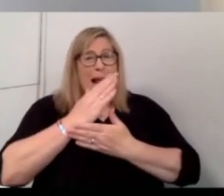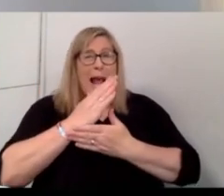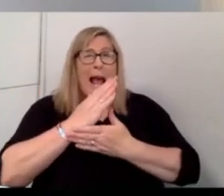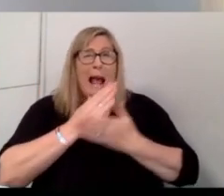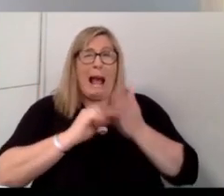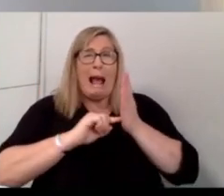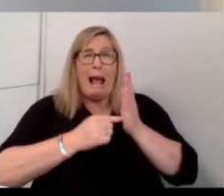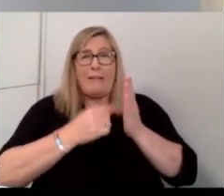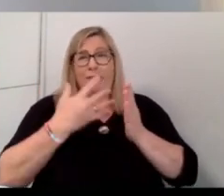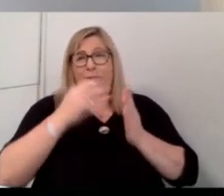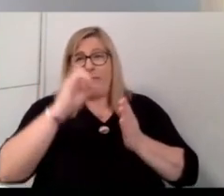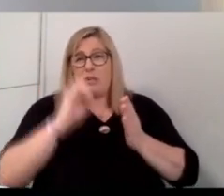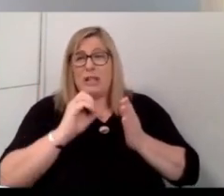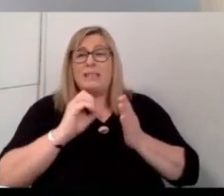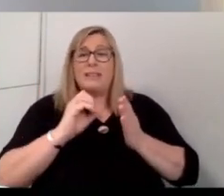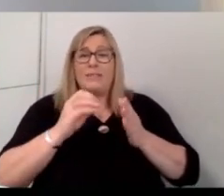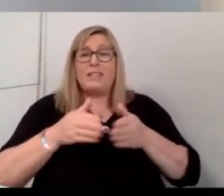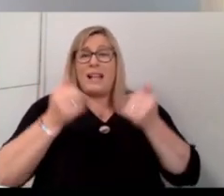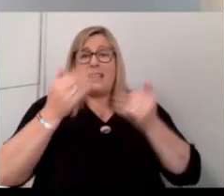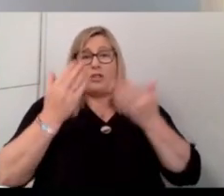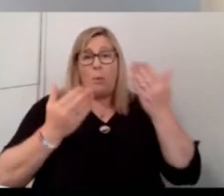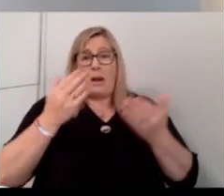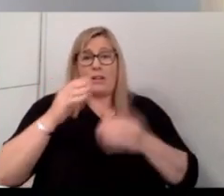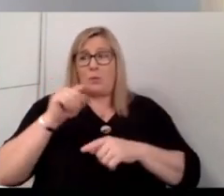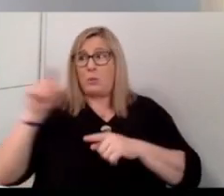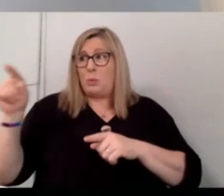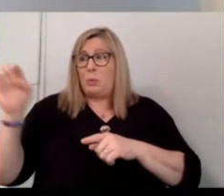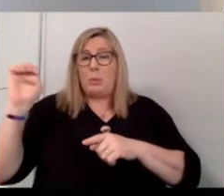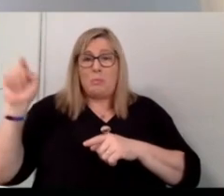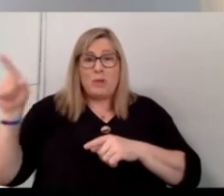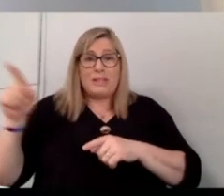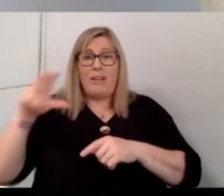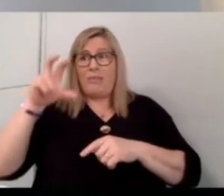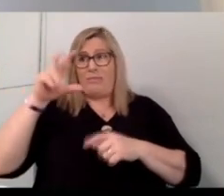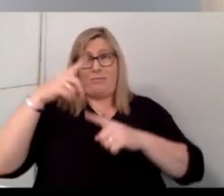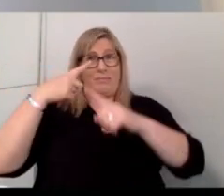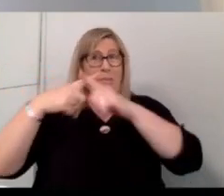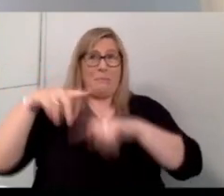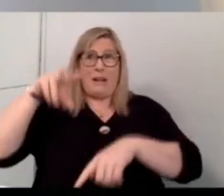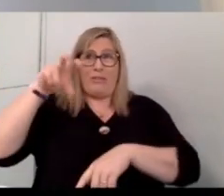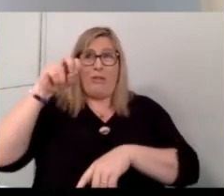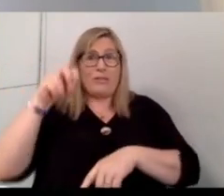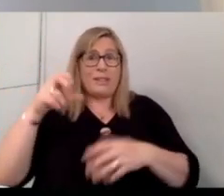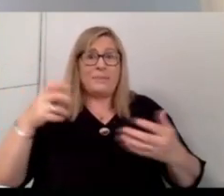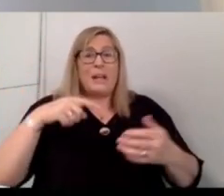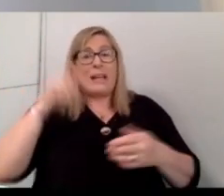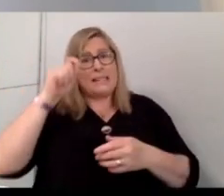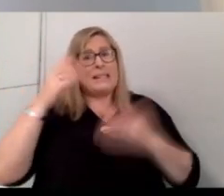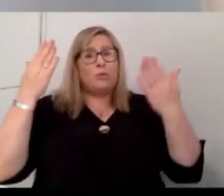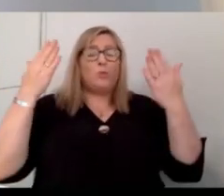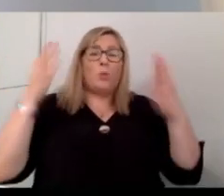say, of sales compared to mainland Britain, where it is 30 times the size. And I think that really emphasizes